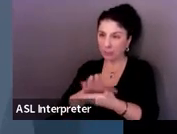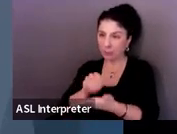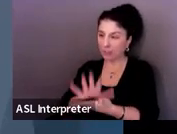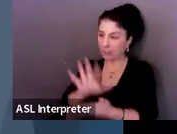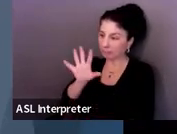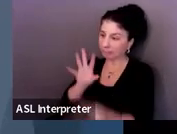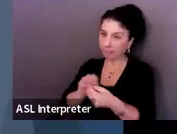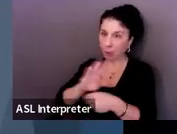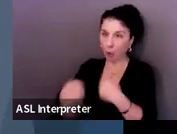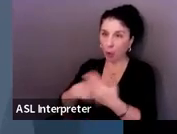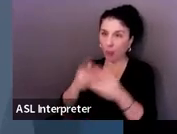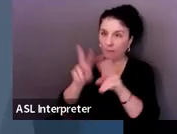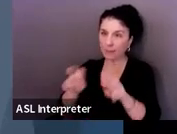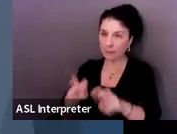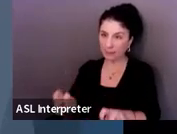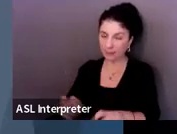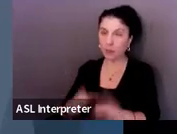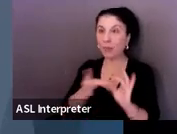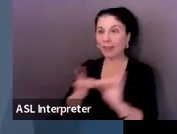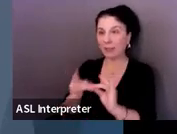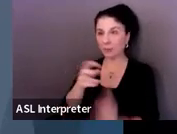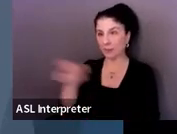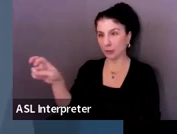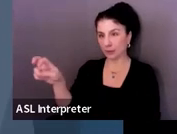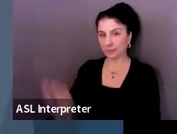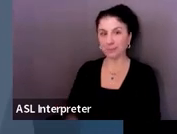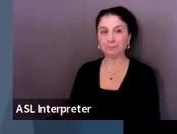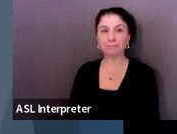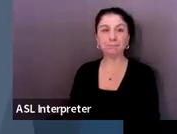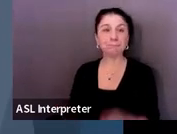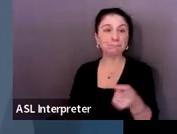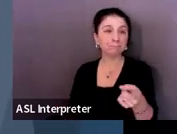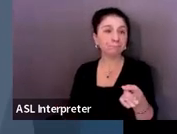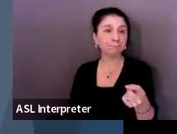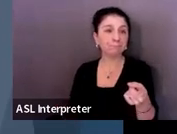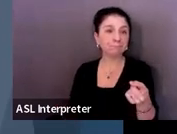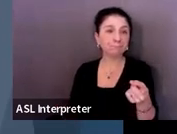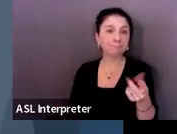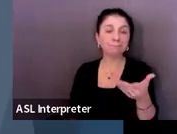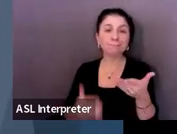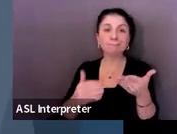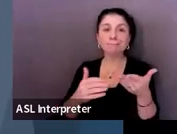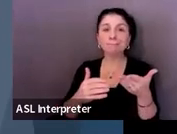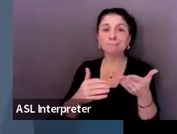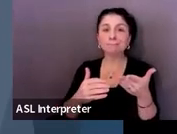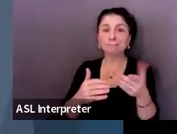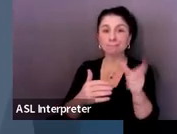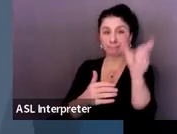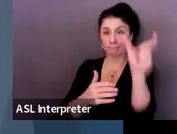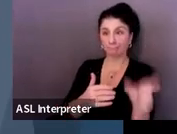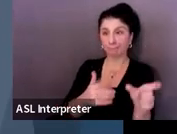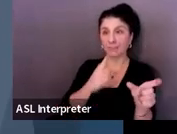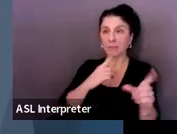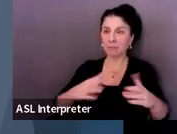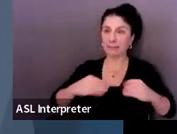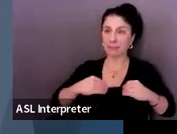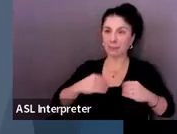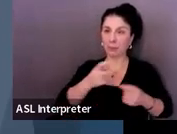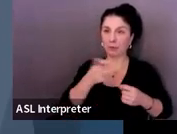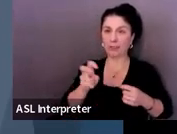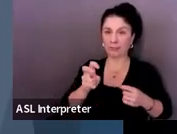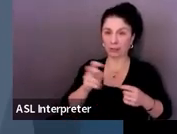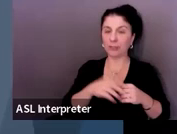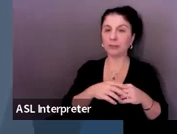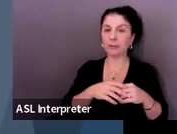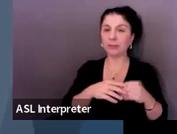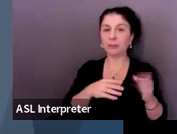So these are just some examples of acceptable transition assessments that can be listed here. And then there